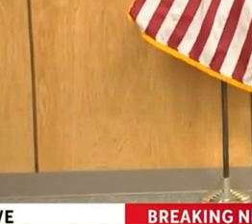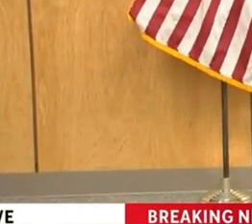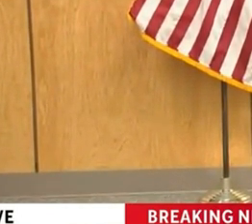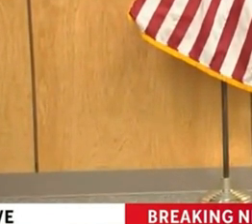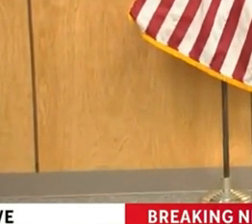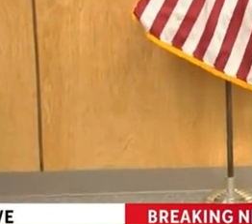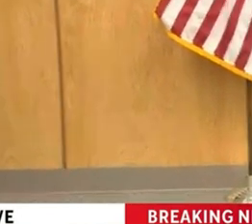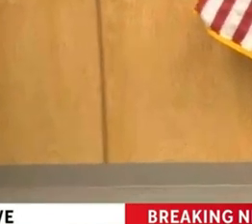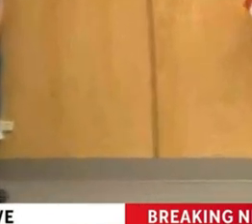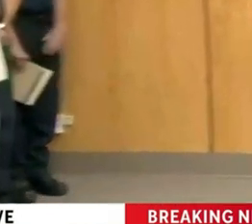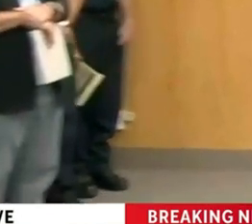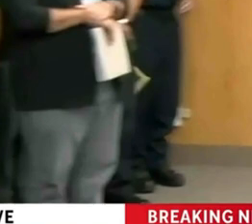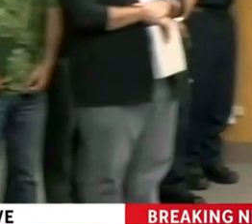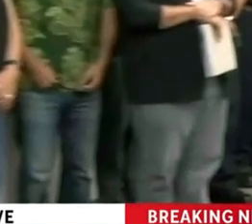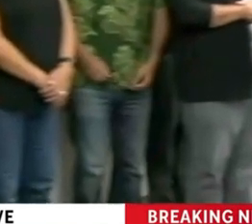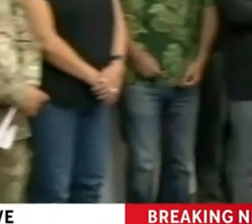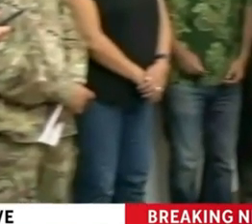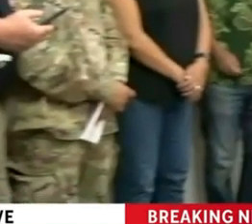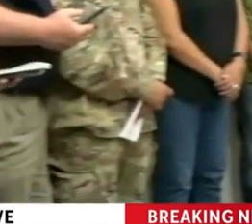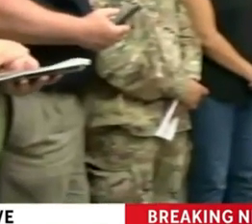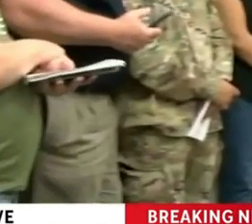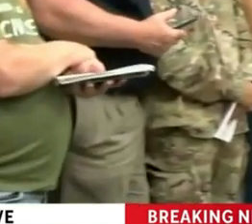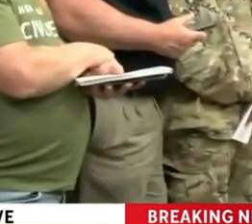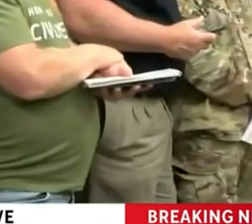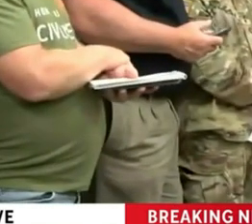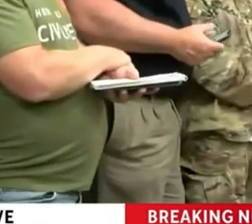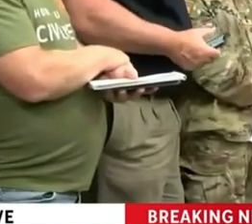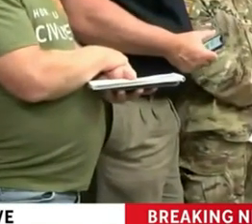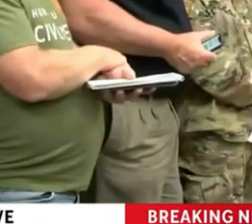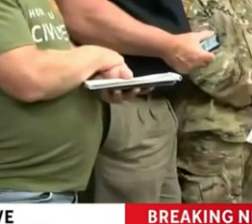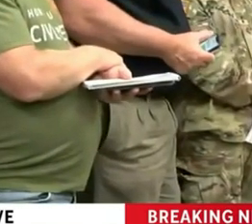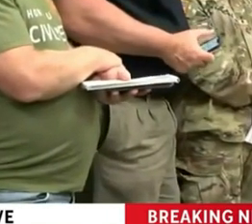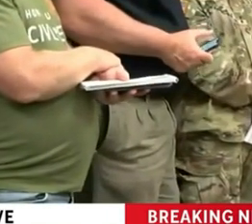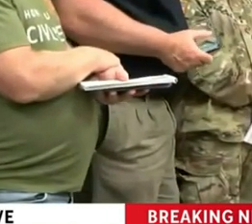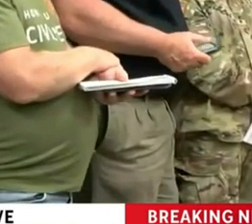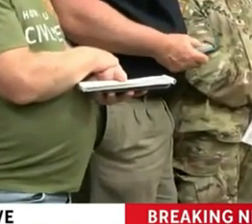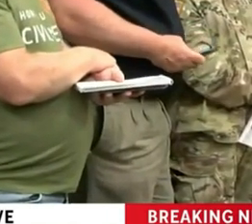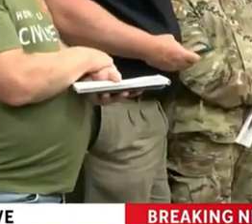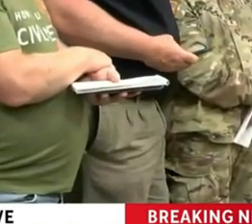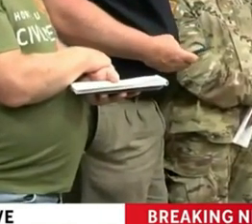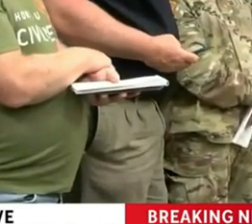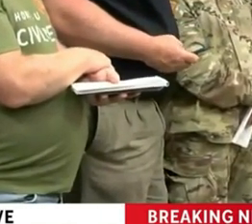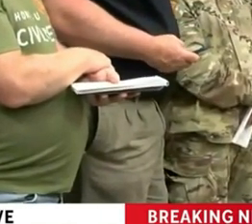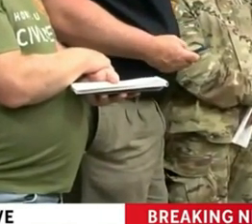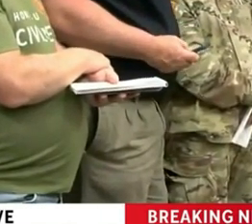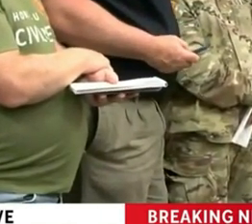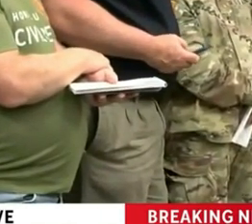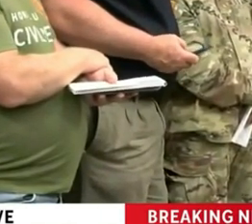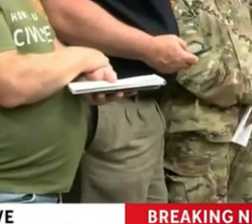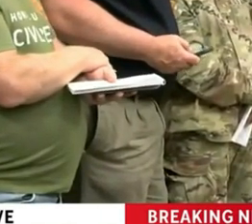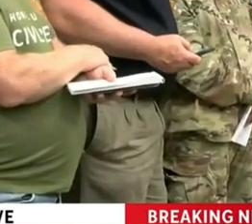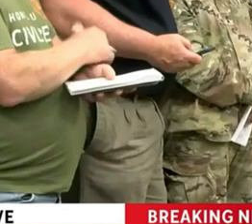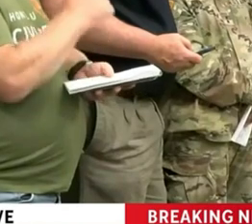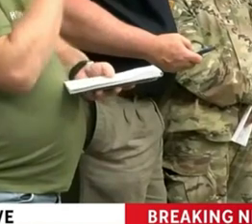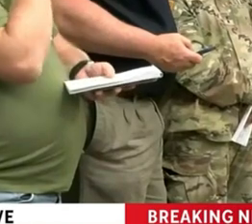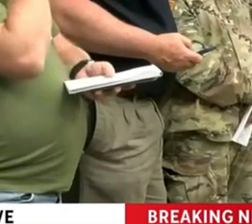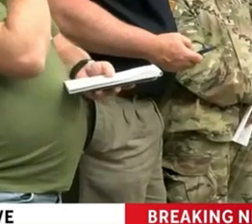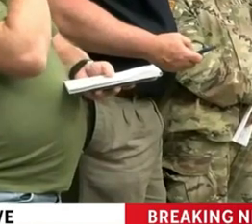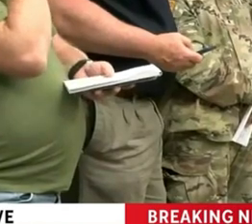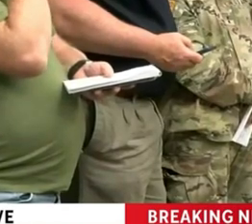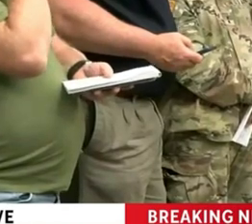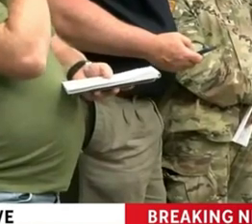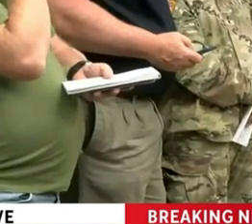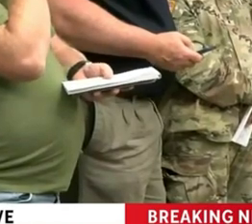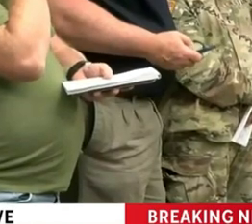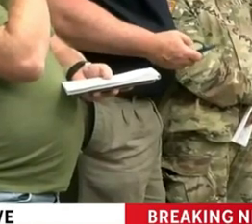we go through that process. I'm going to limit initially to one question per media outlet. Please raise your hand. Please wait for me to call upon you.